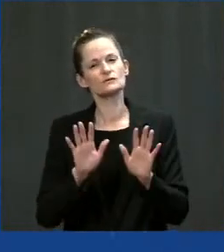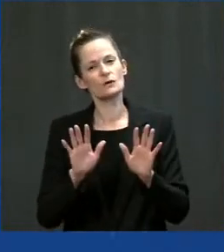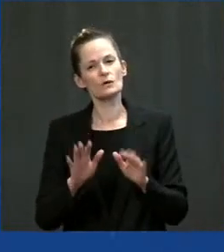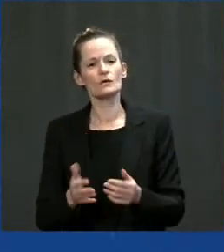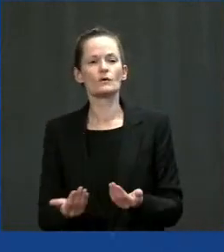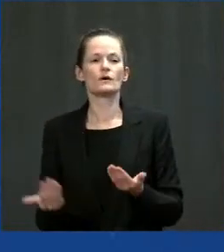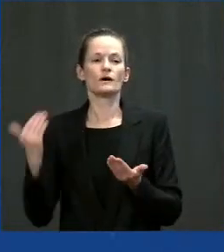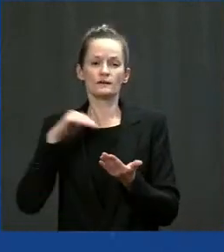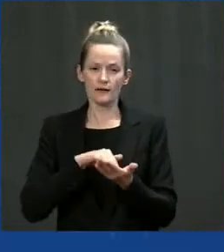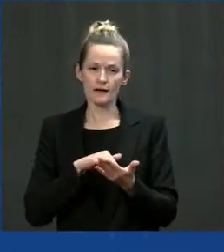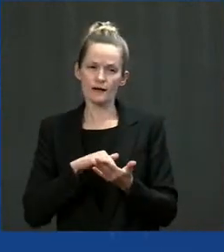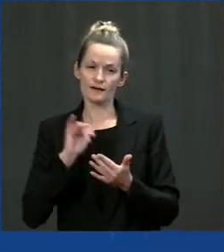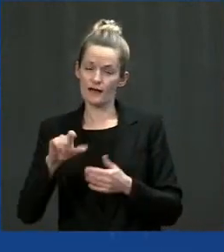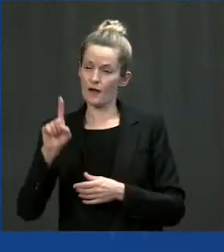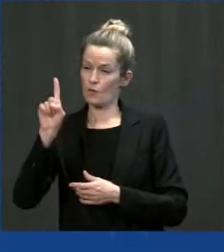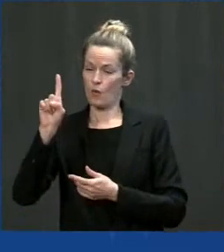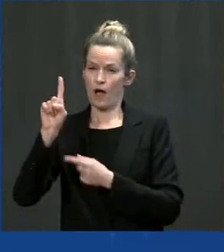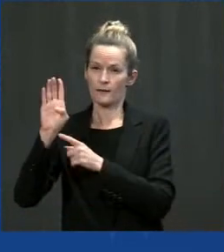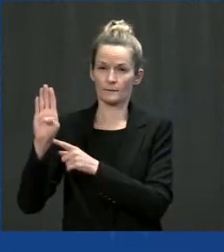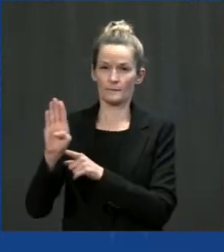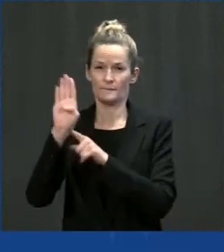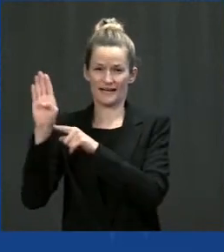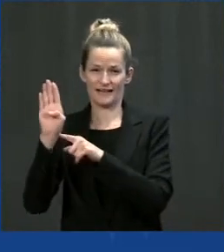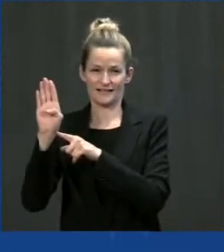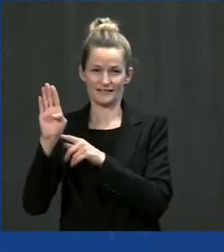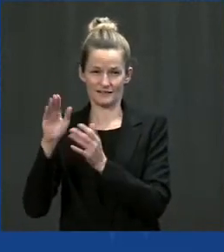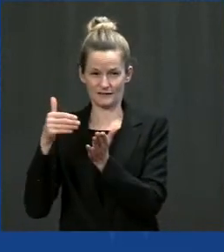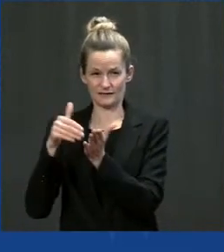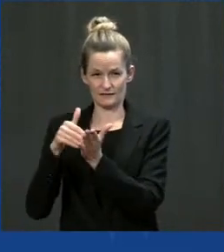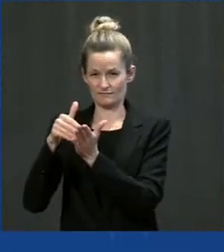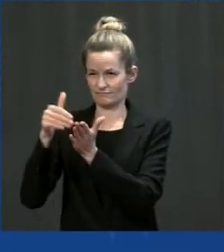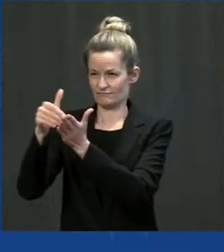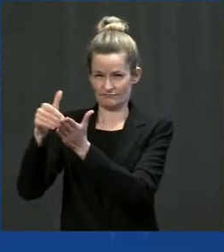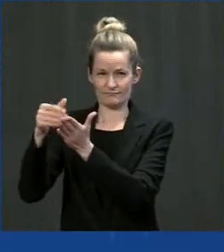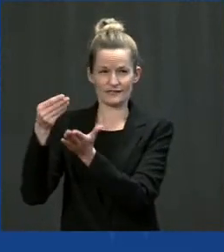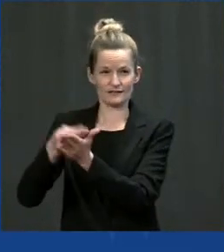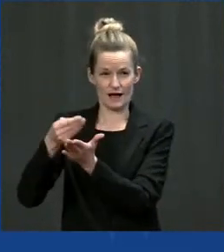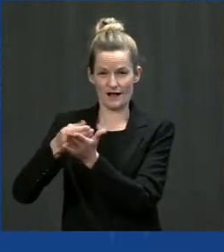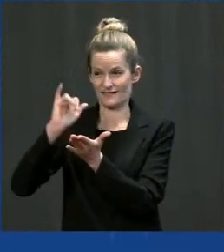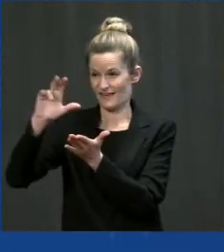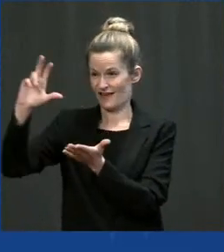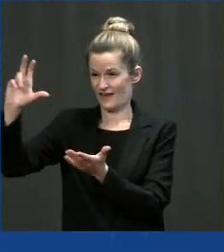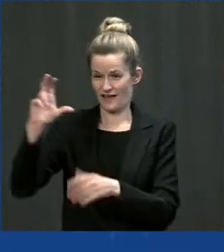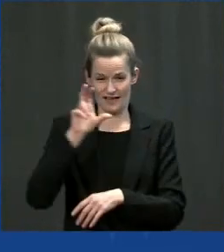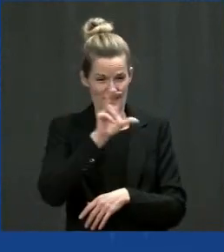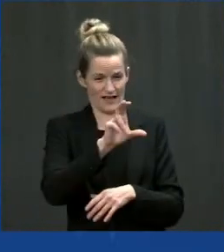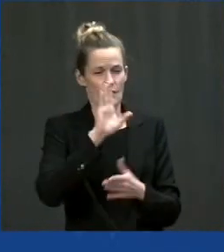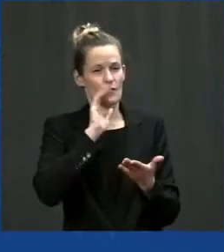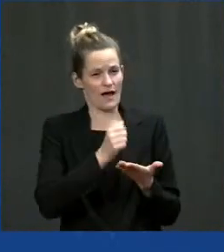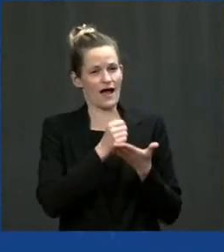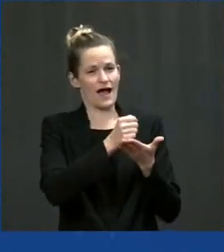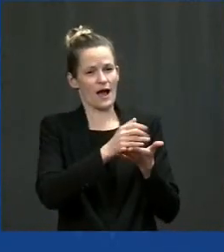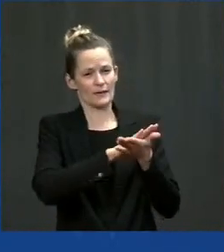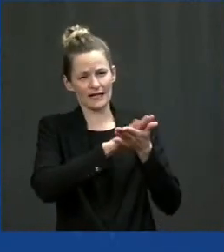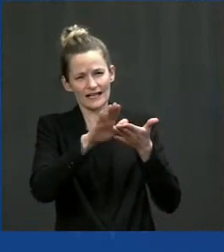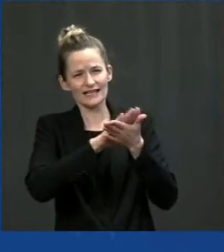initiative. It'll help us clean up and restore the beautiful freshwater lakes and preserve our picturesque peninsulas.